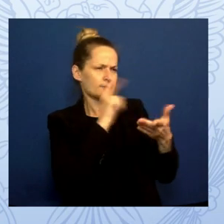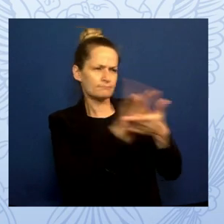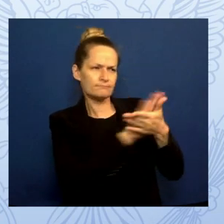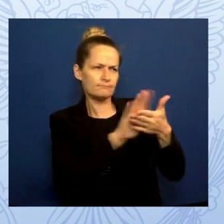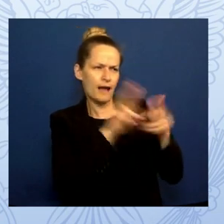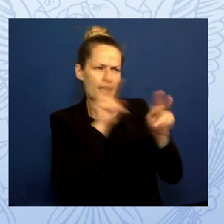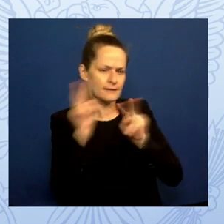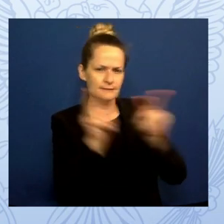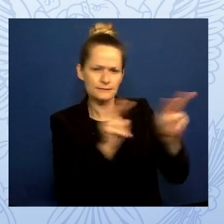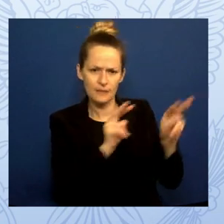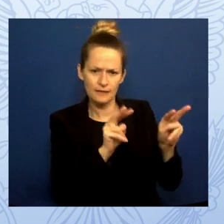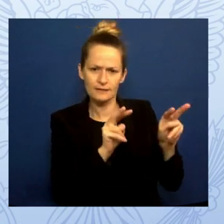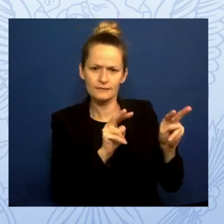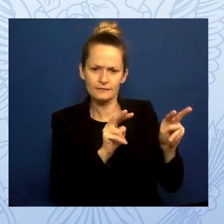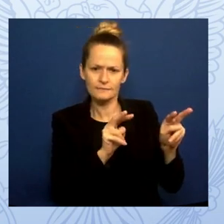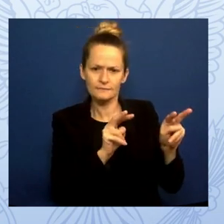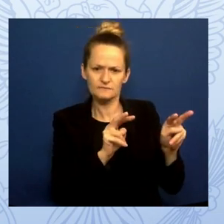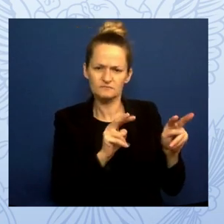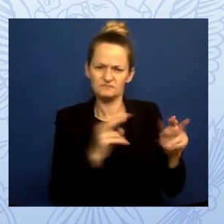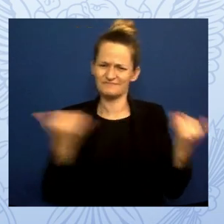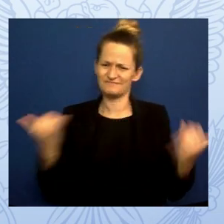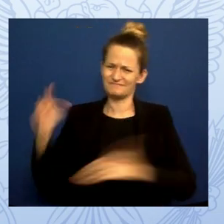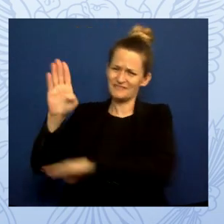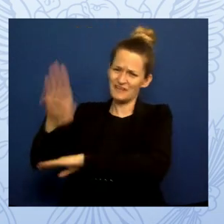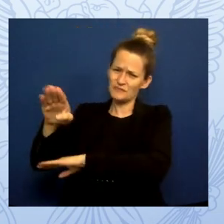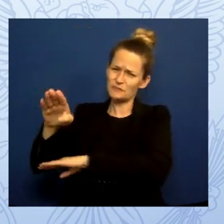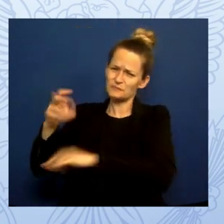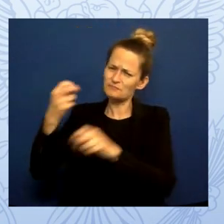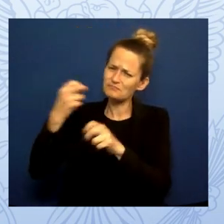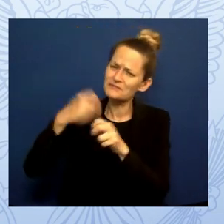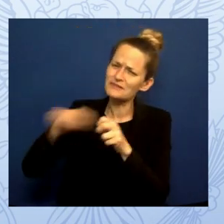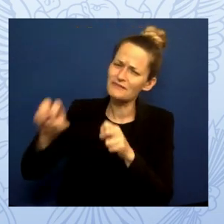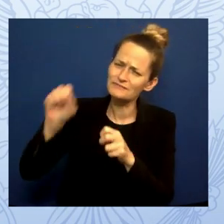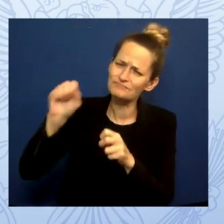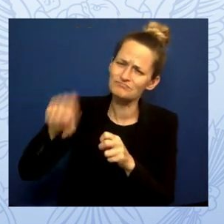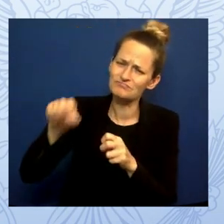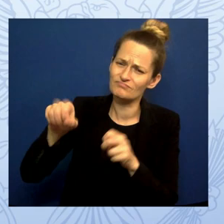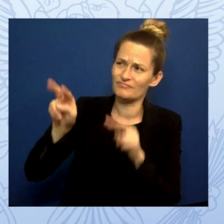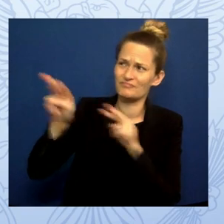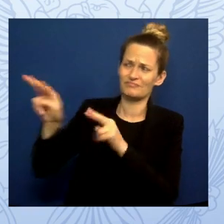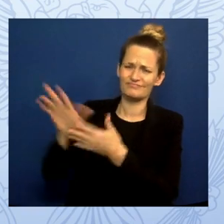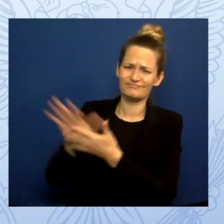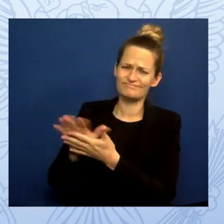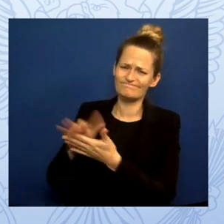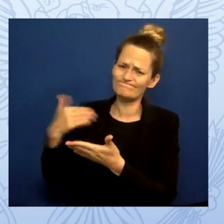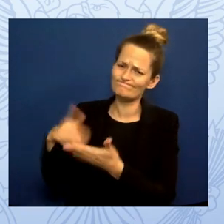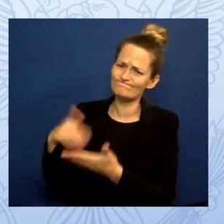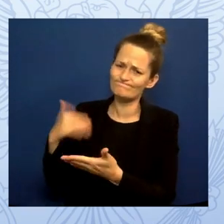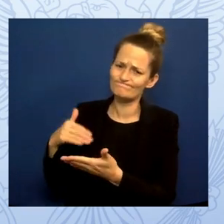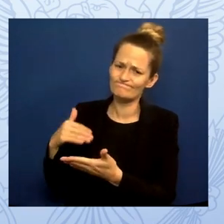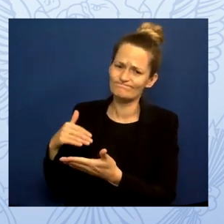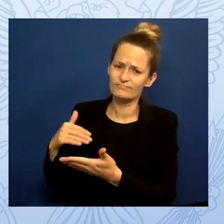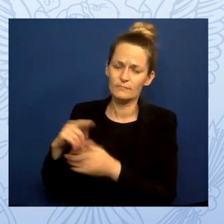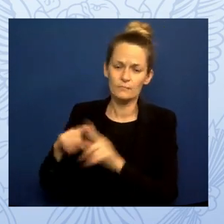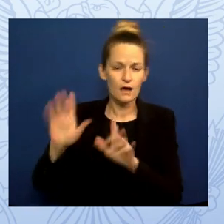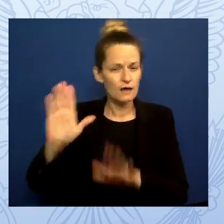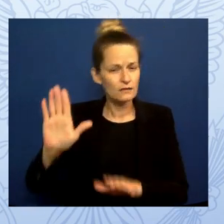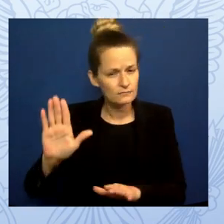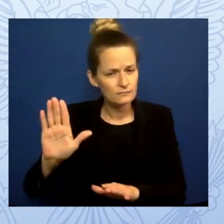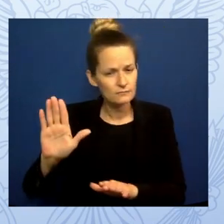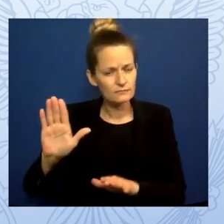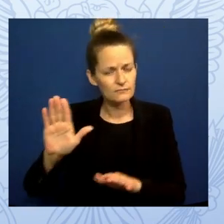hard to watch. It's impossible not to be moved by the pain of these young people